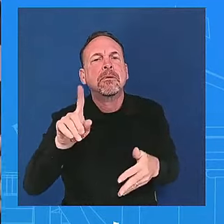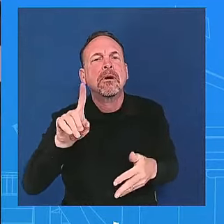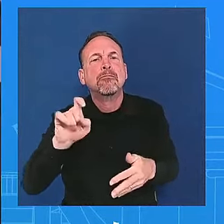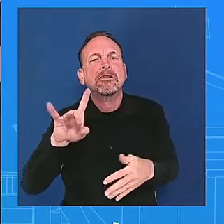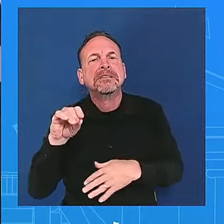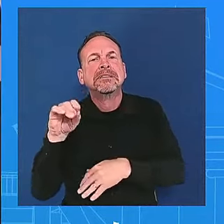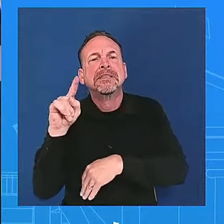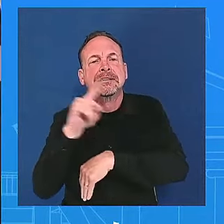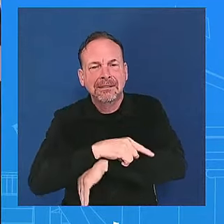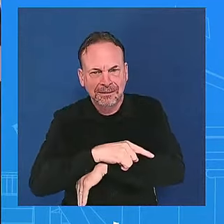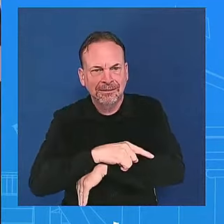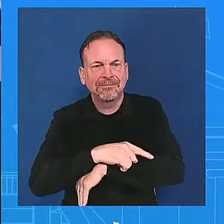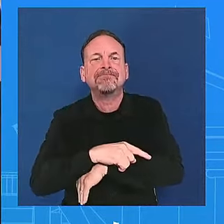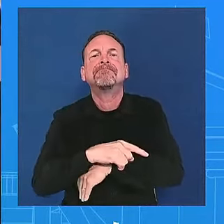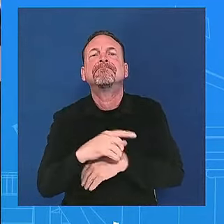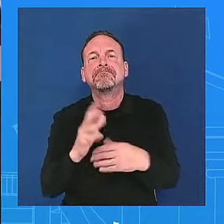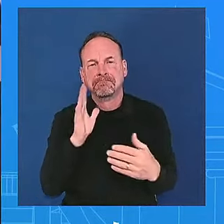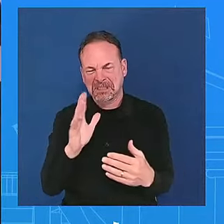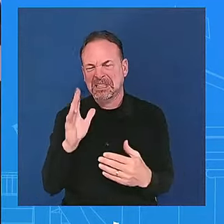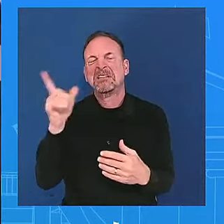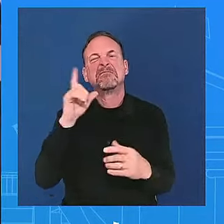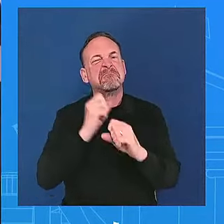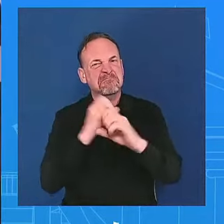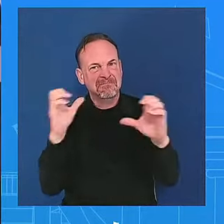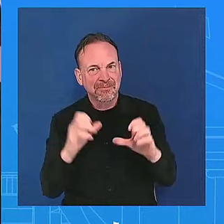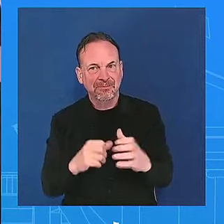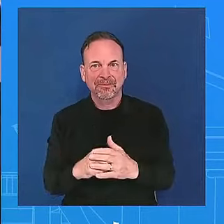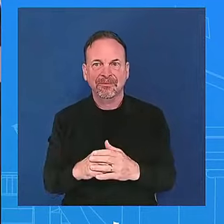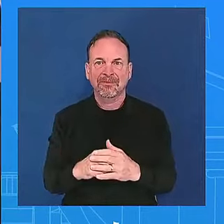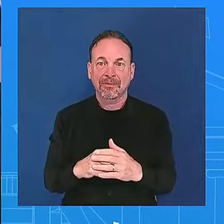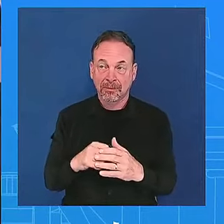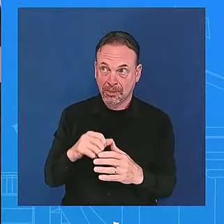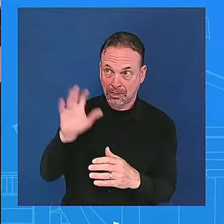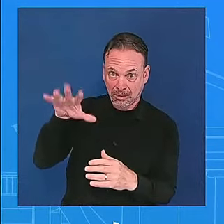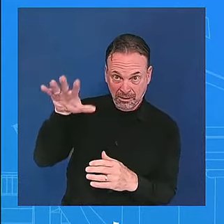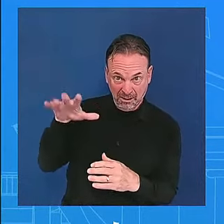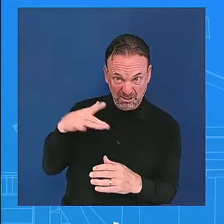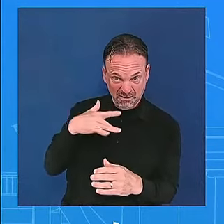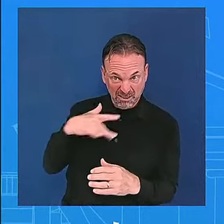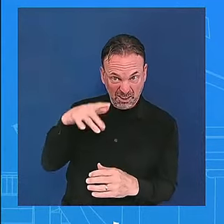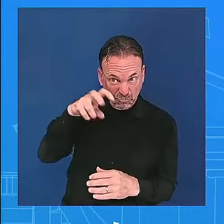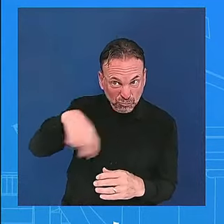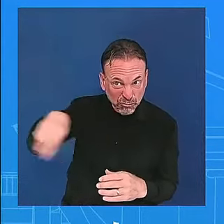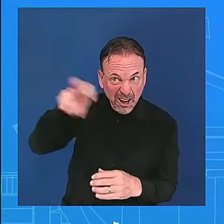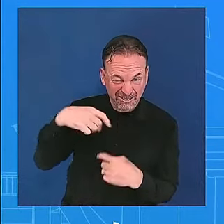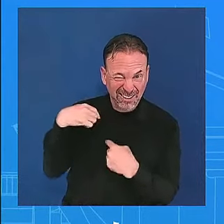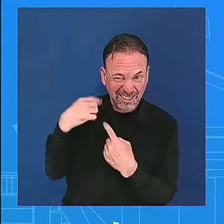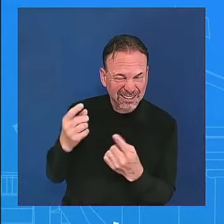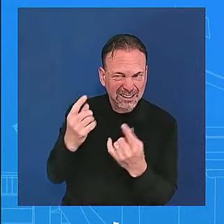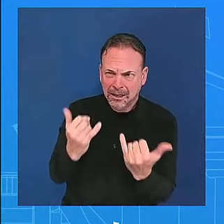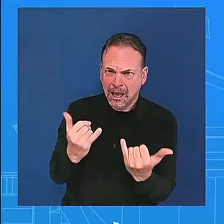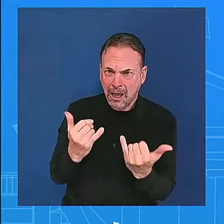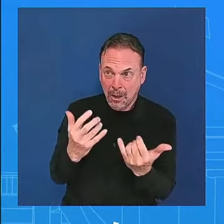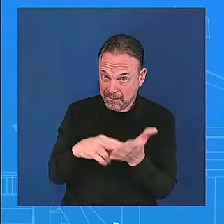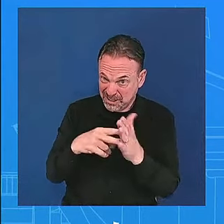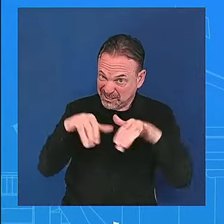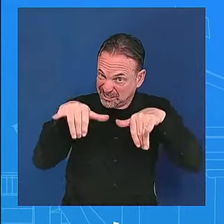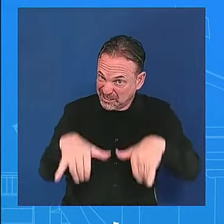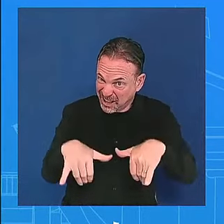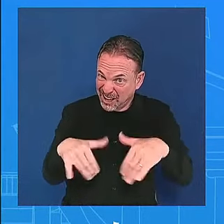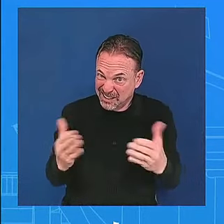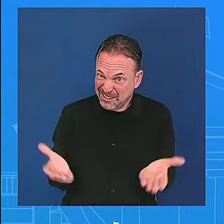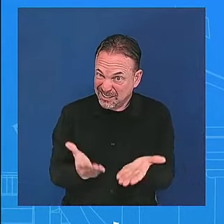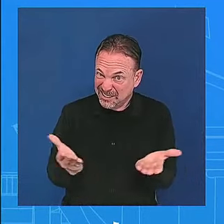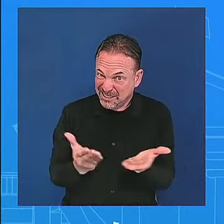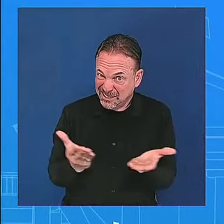campaign coinciding so would he be based here more do you anticipate so look i think i matt matt was asking me this question